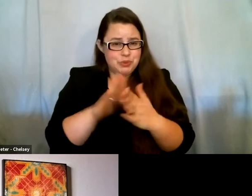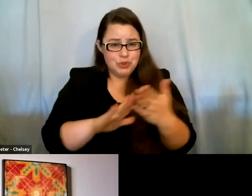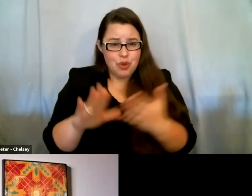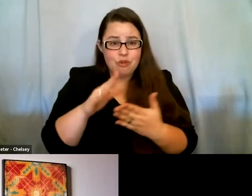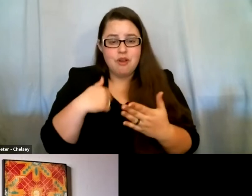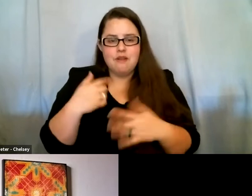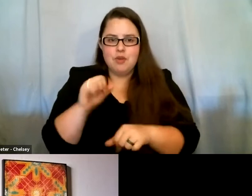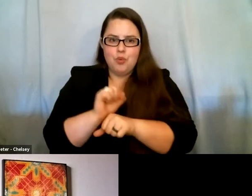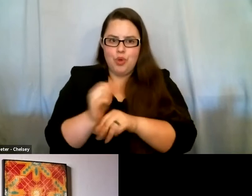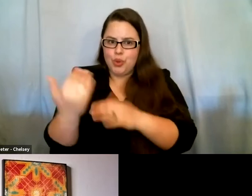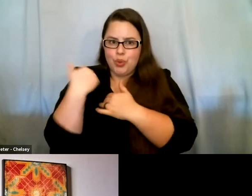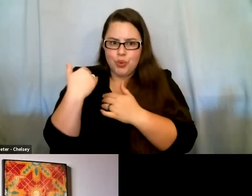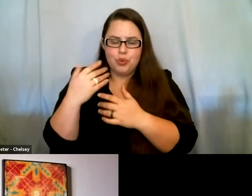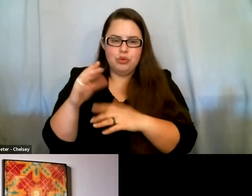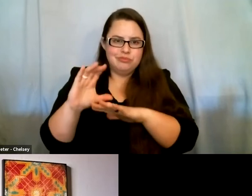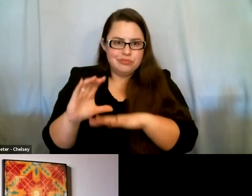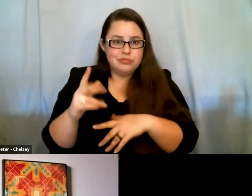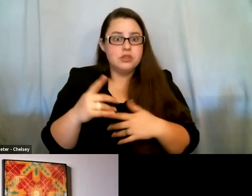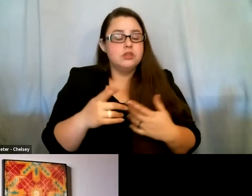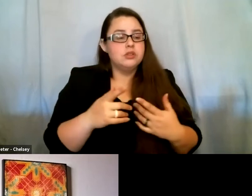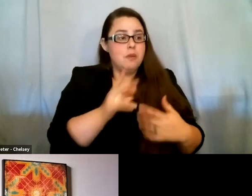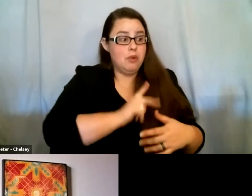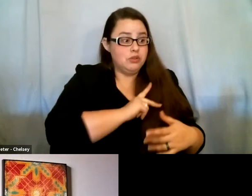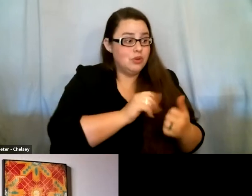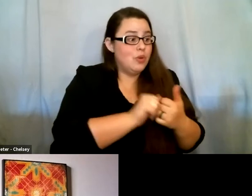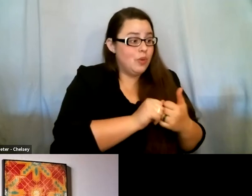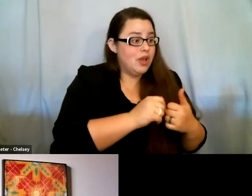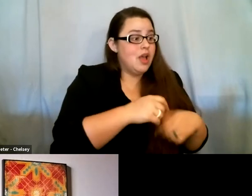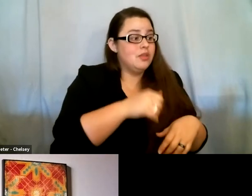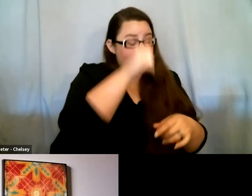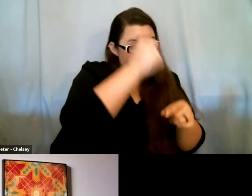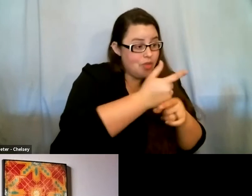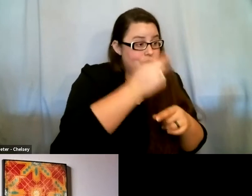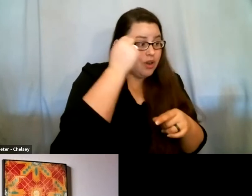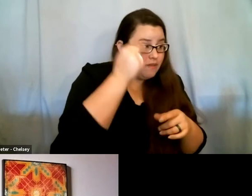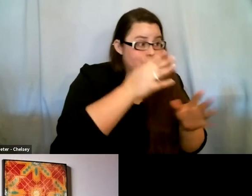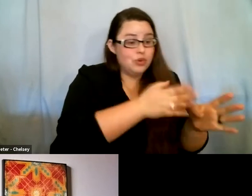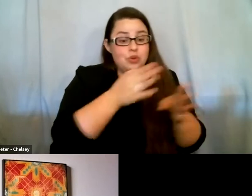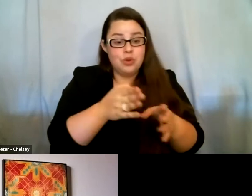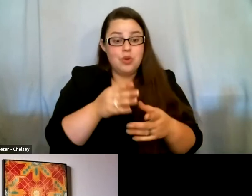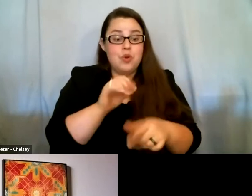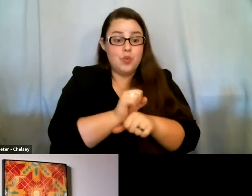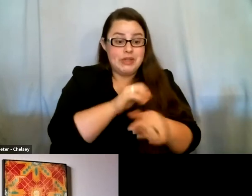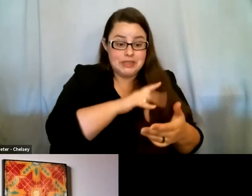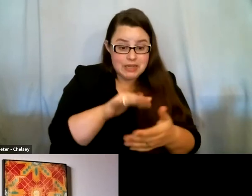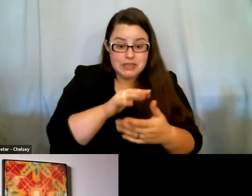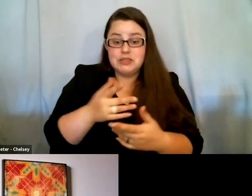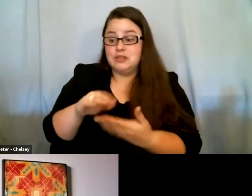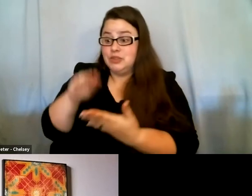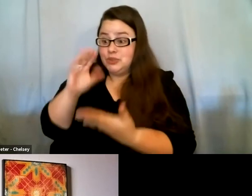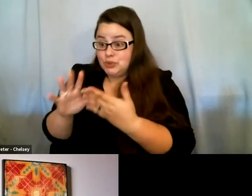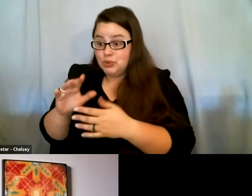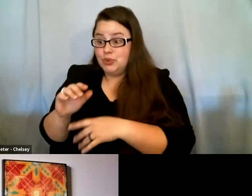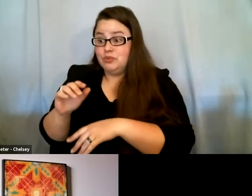you know, and personal workload with my little brother, my nephew, workload on campus with, you work studies and my student load. And so